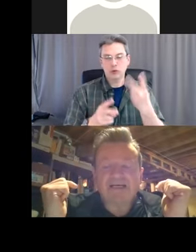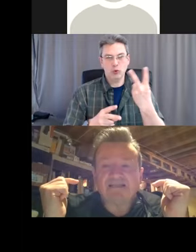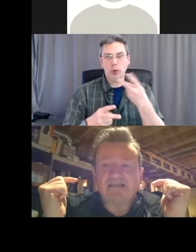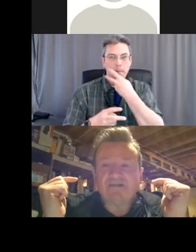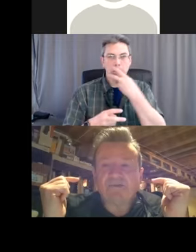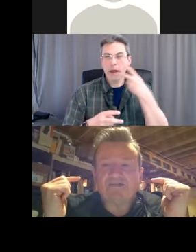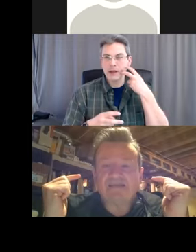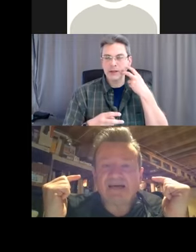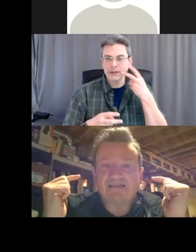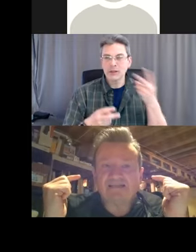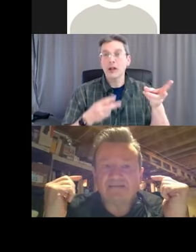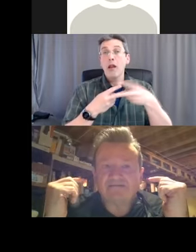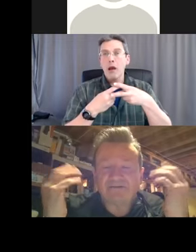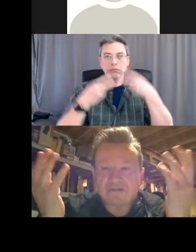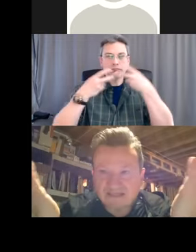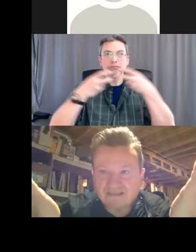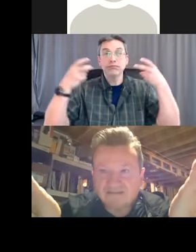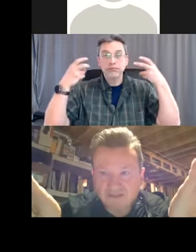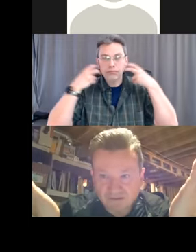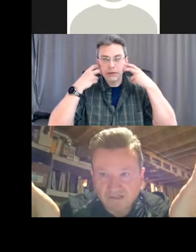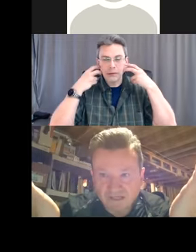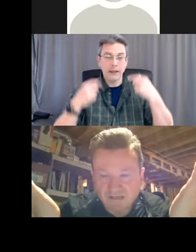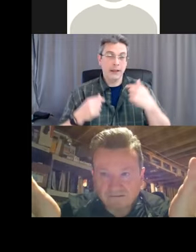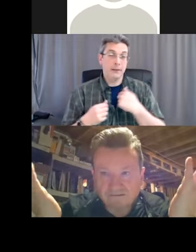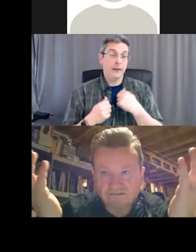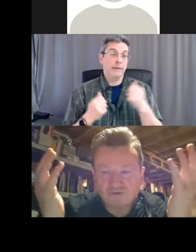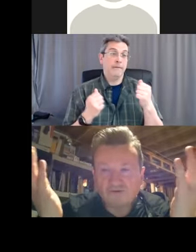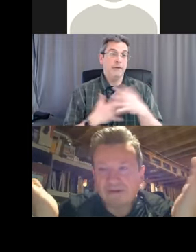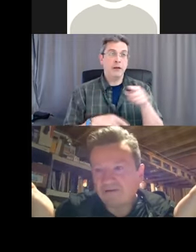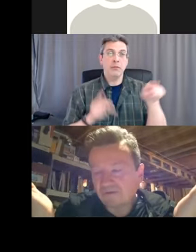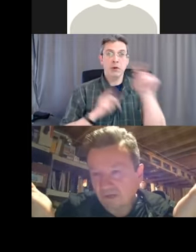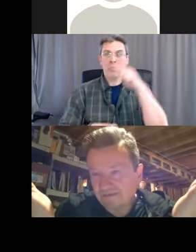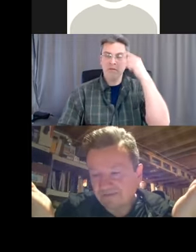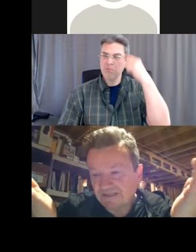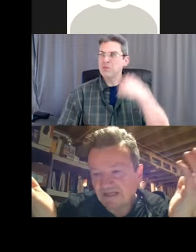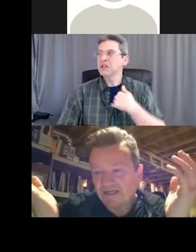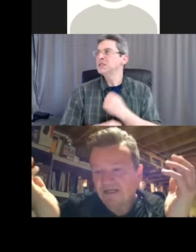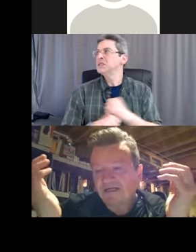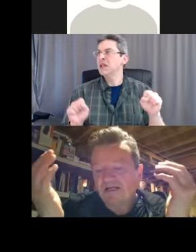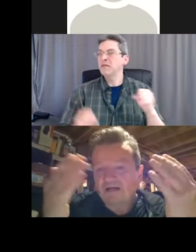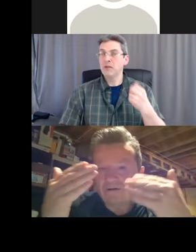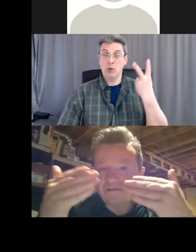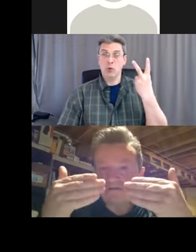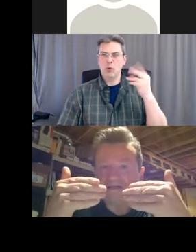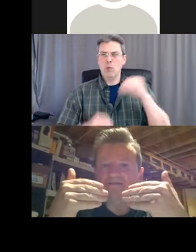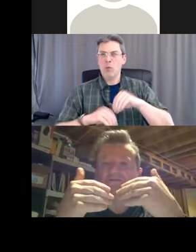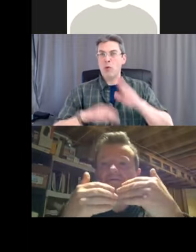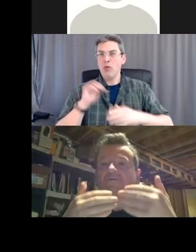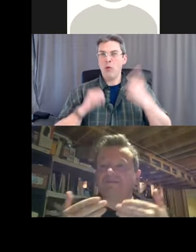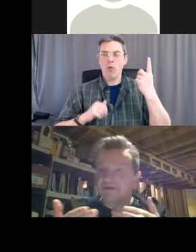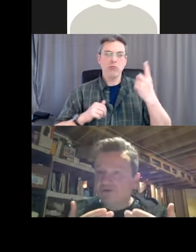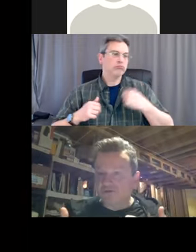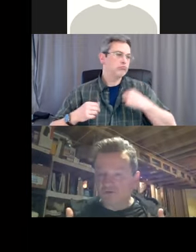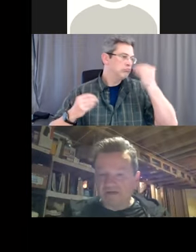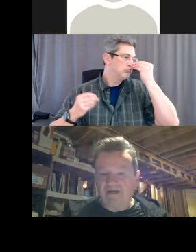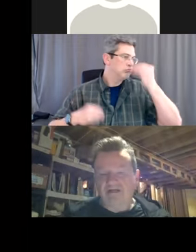I think there would be that false sense of security. Two is better than one. I also think for